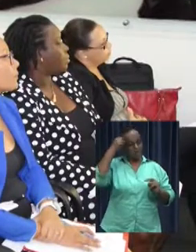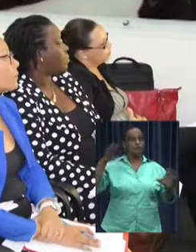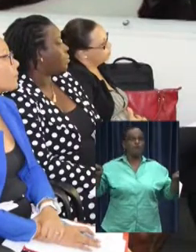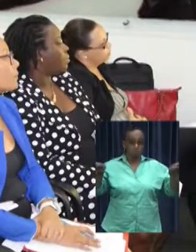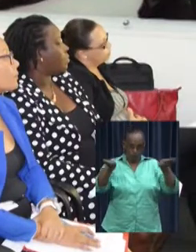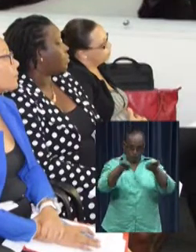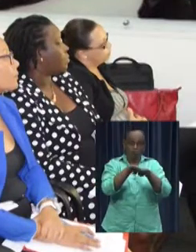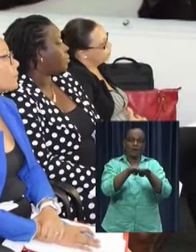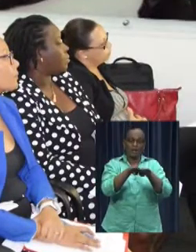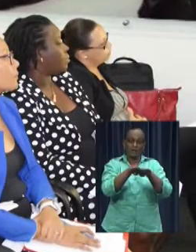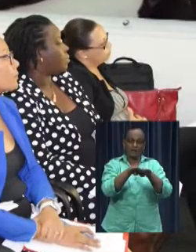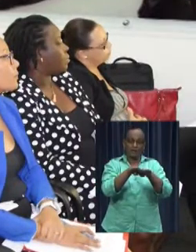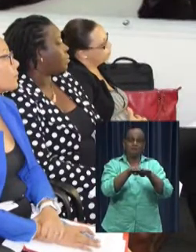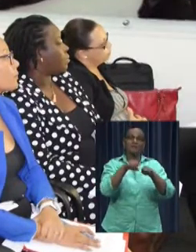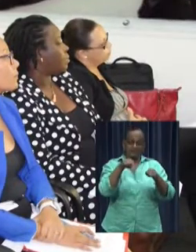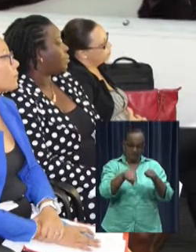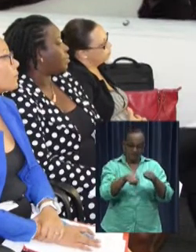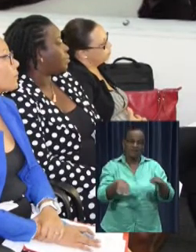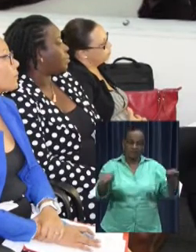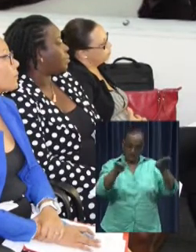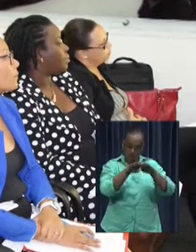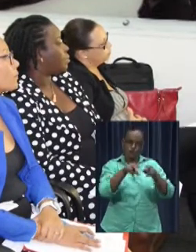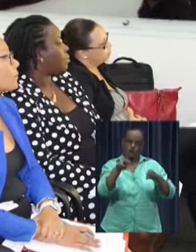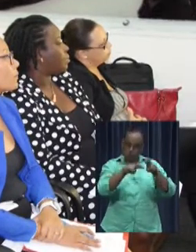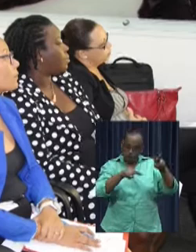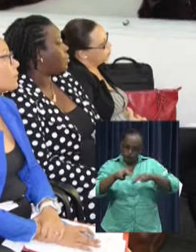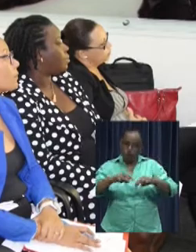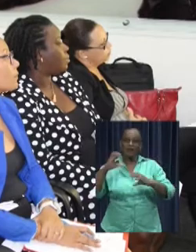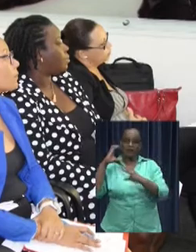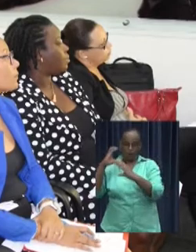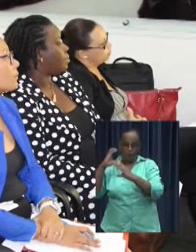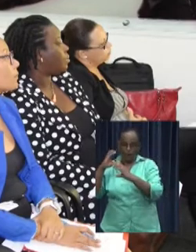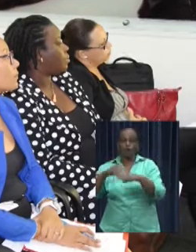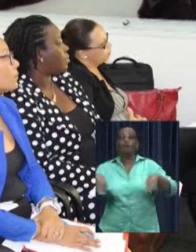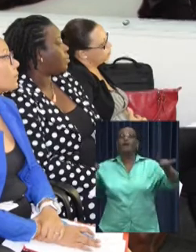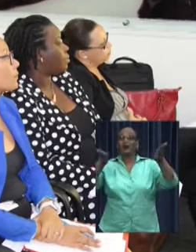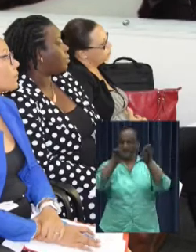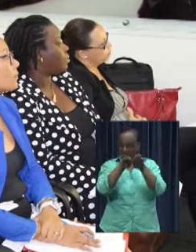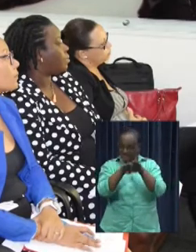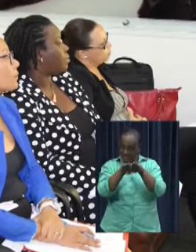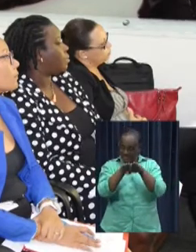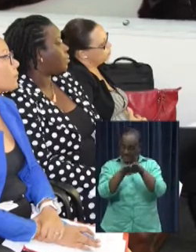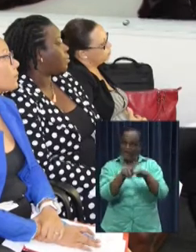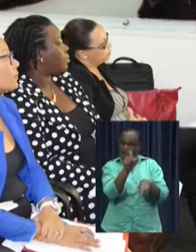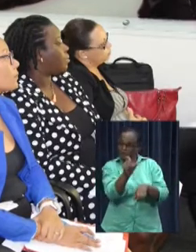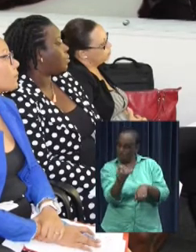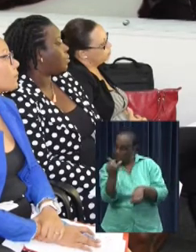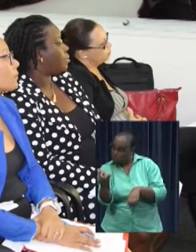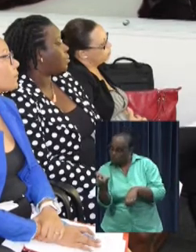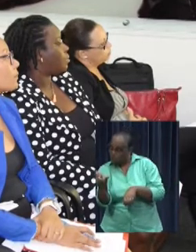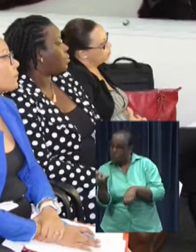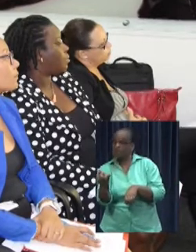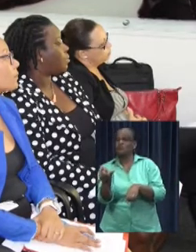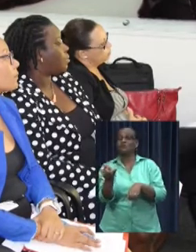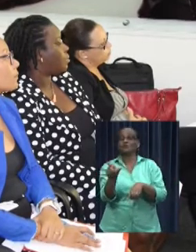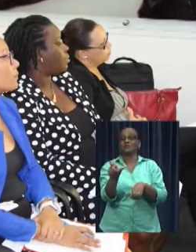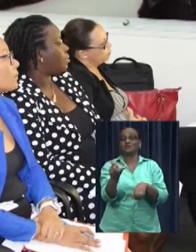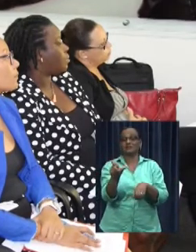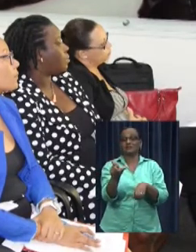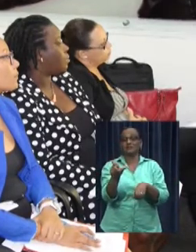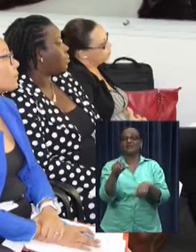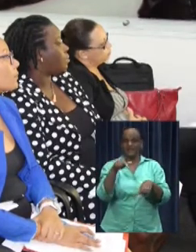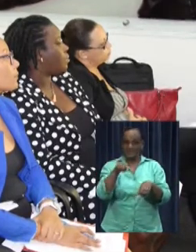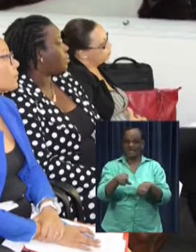is responsible for the gender policy. The meetings are part of the research, CARICOM equality, and